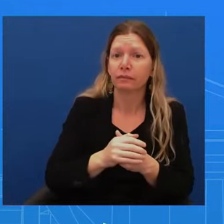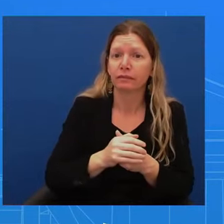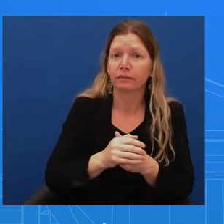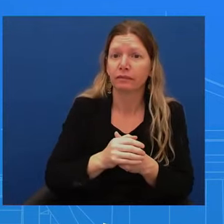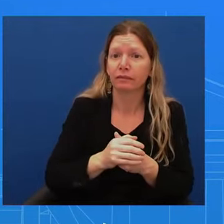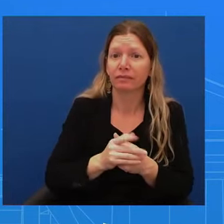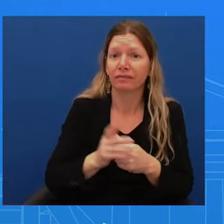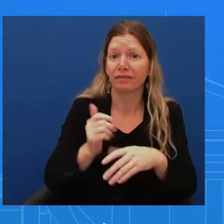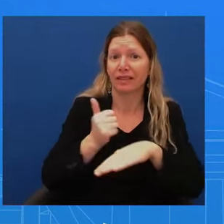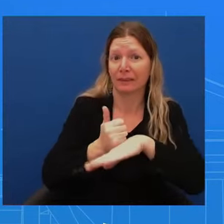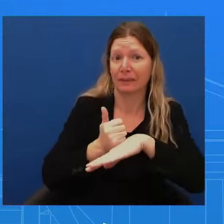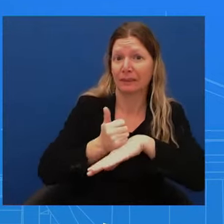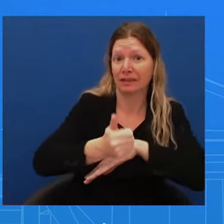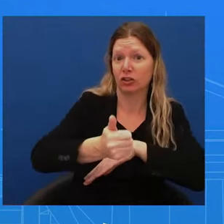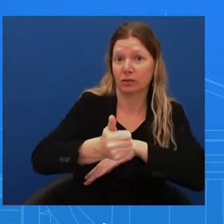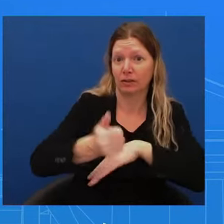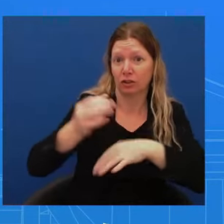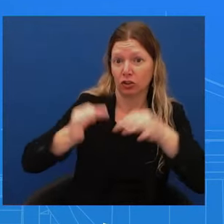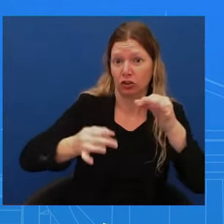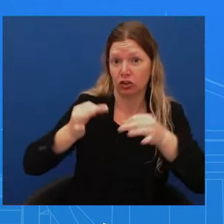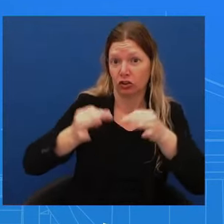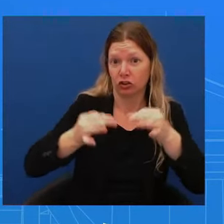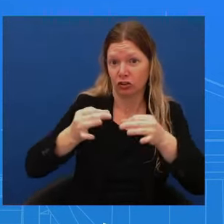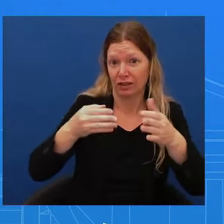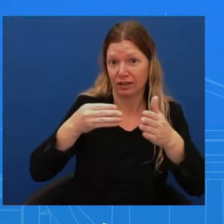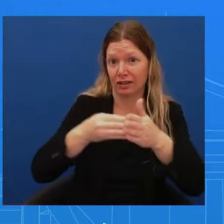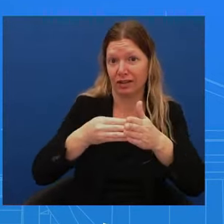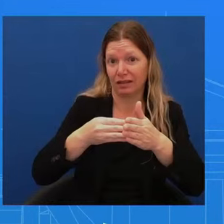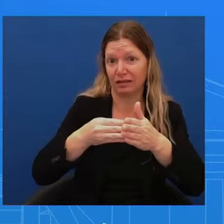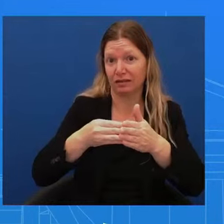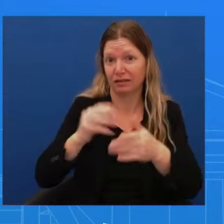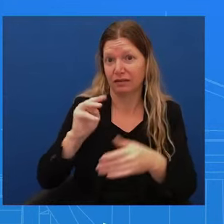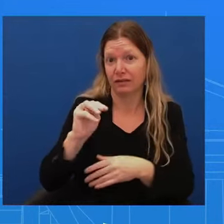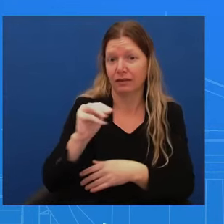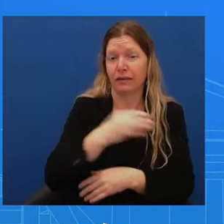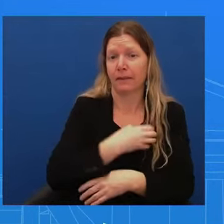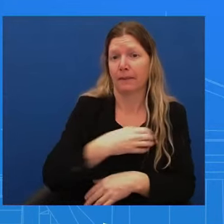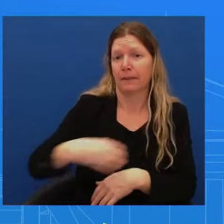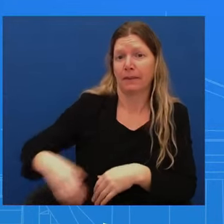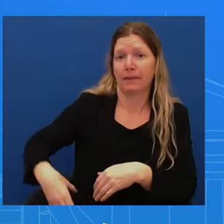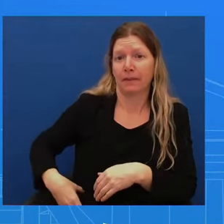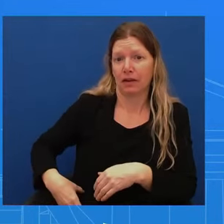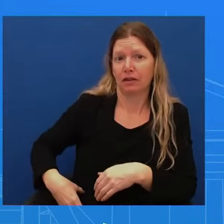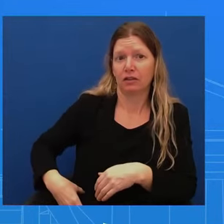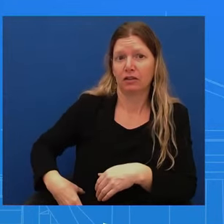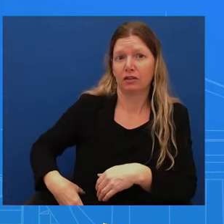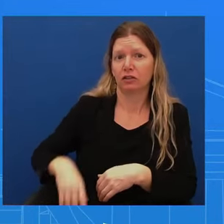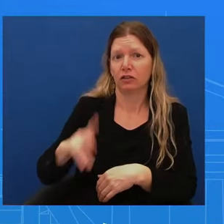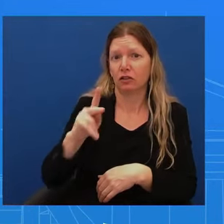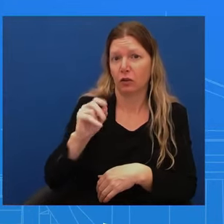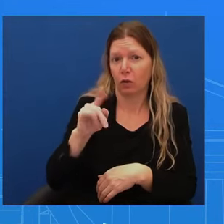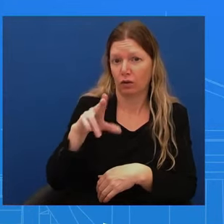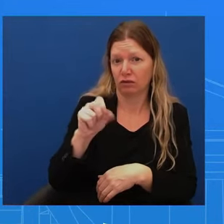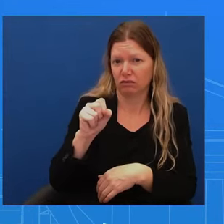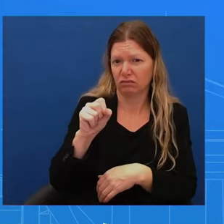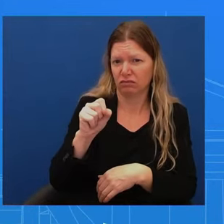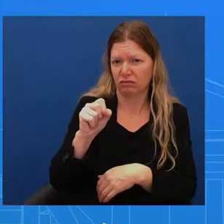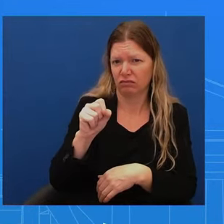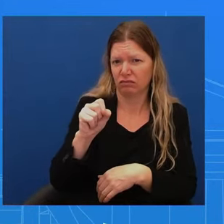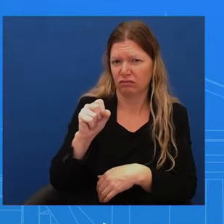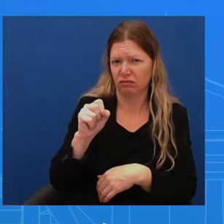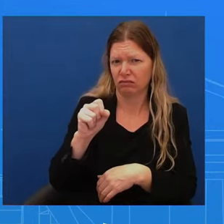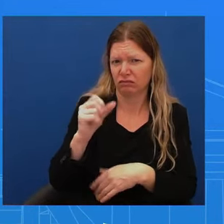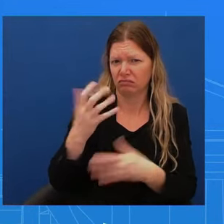many times and I've said before the House Republicans are playing political, political games instead of doing their jobs. That's what they're doing.